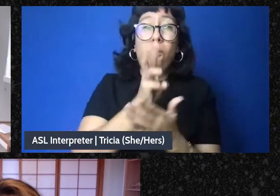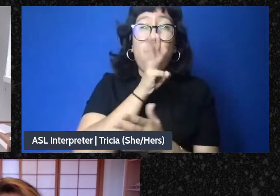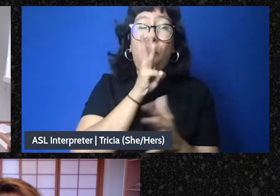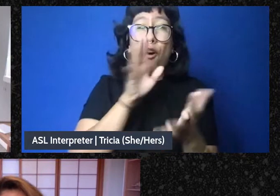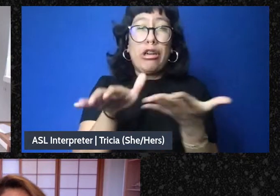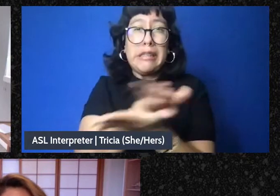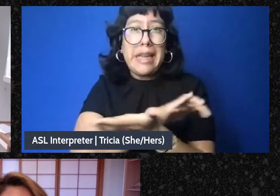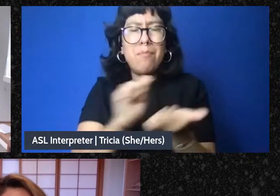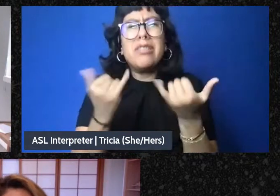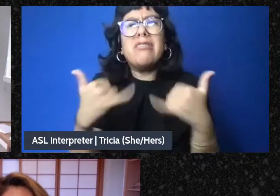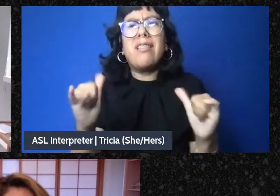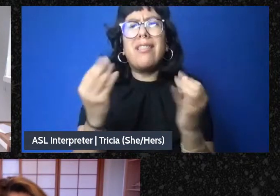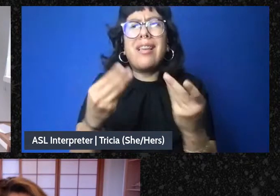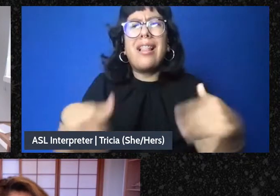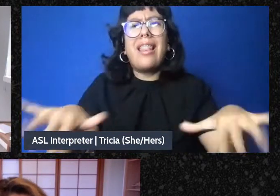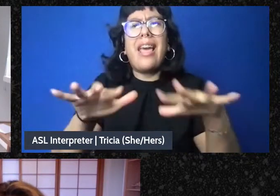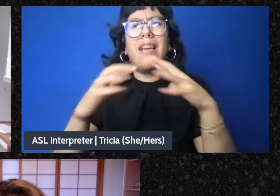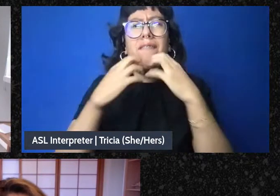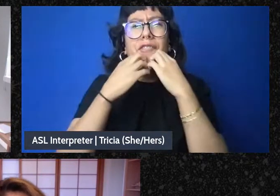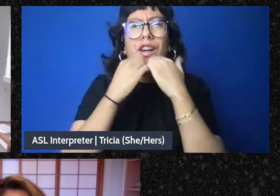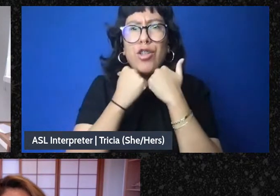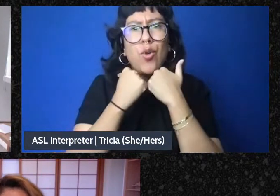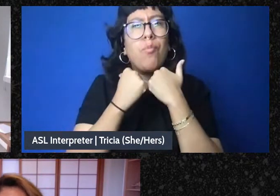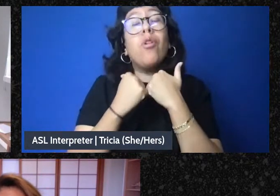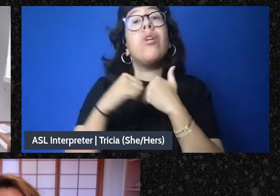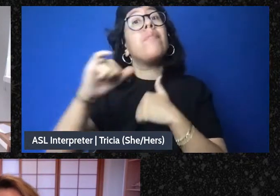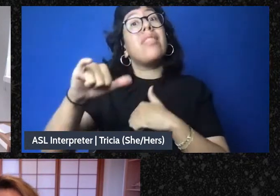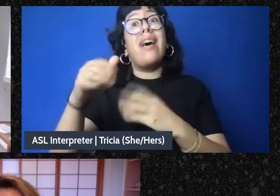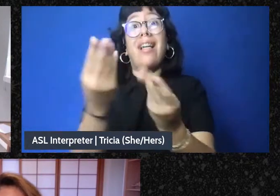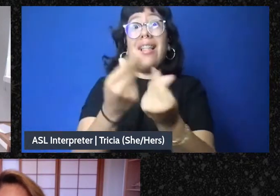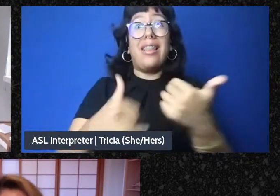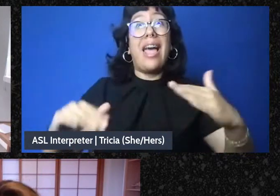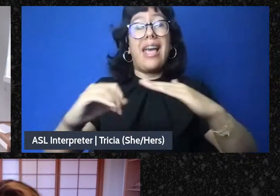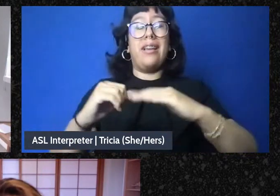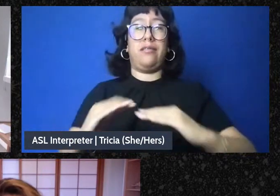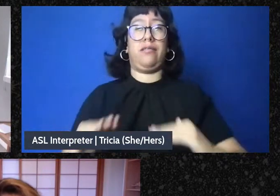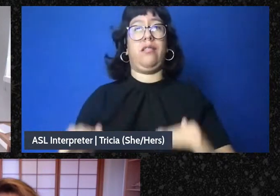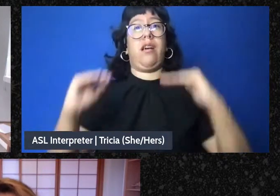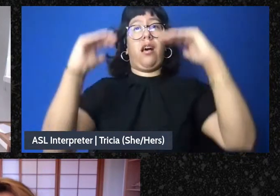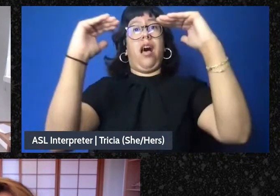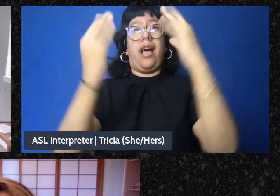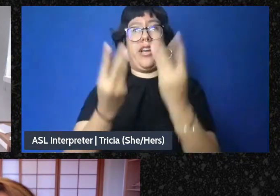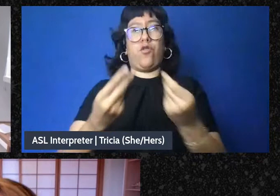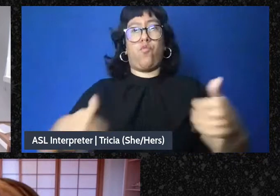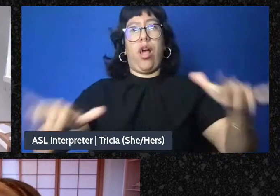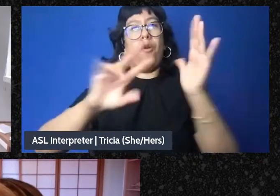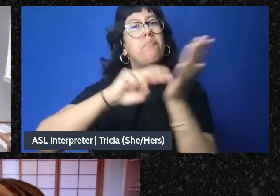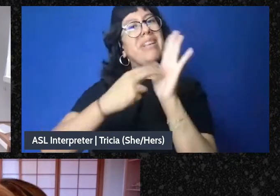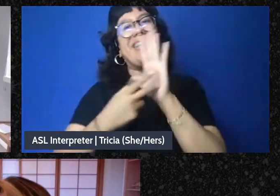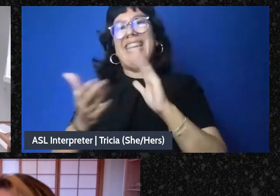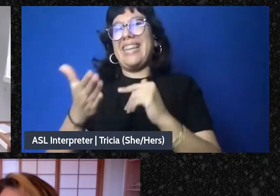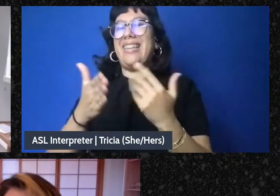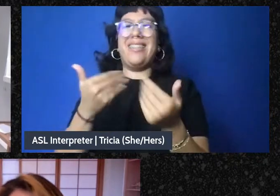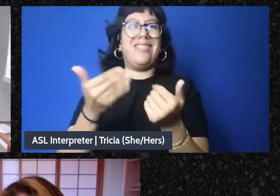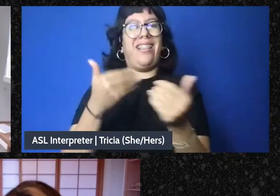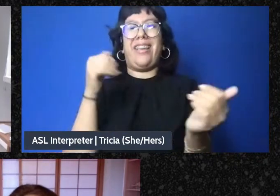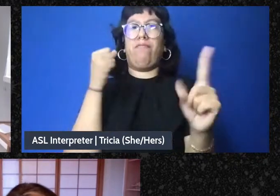land and that was on high ground and therefore even more vulnerable after Katrina